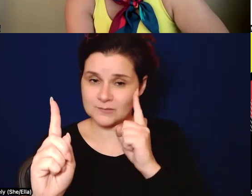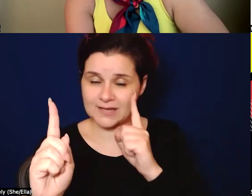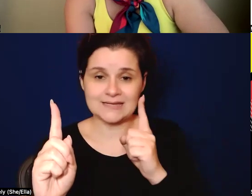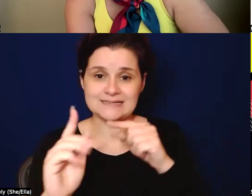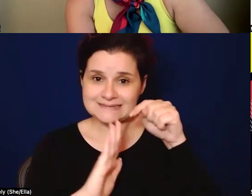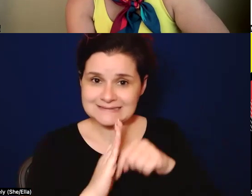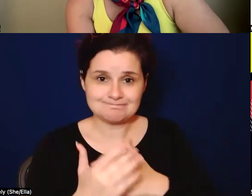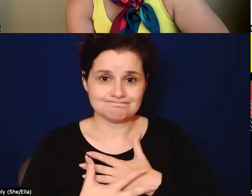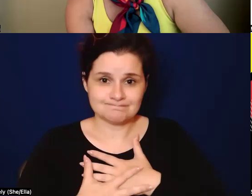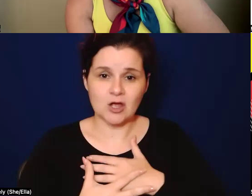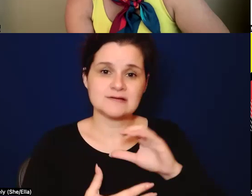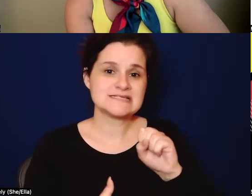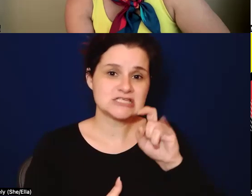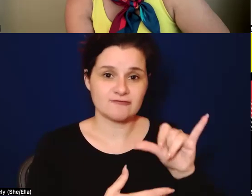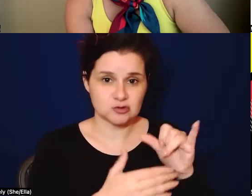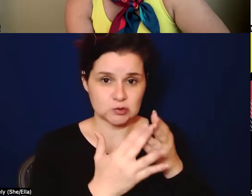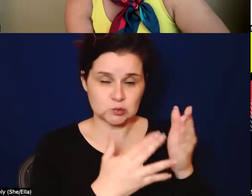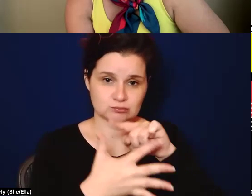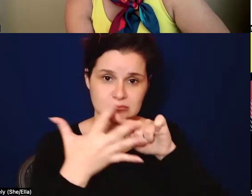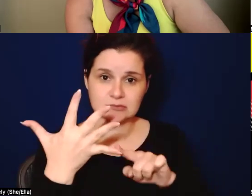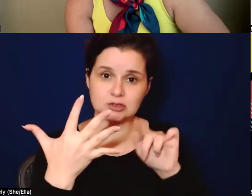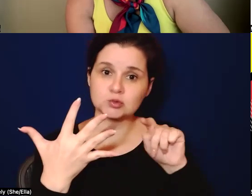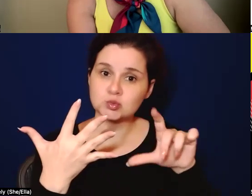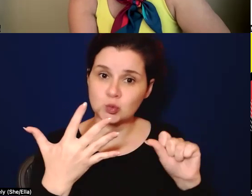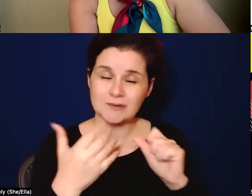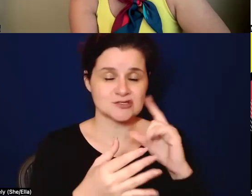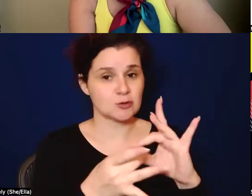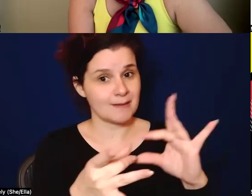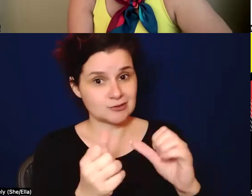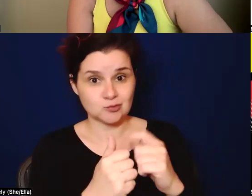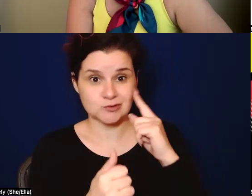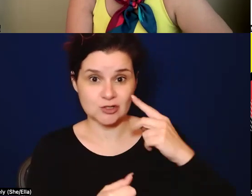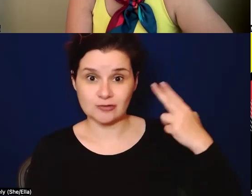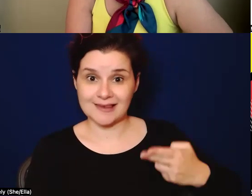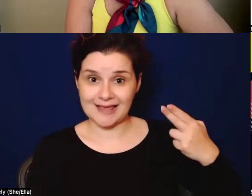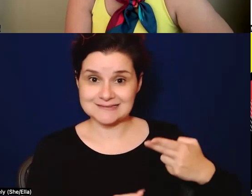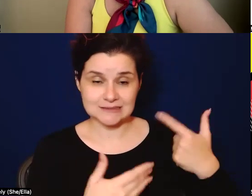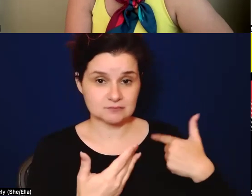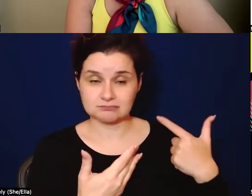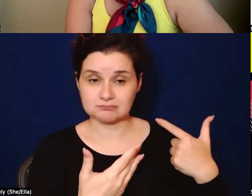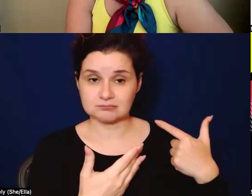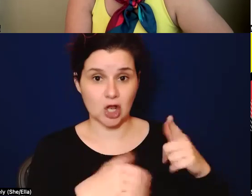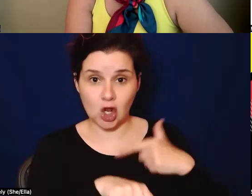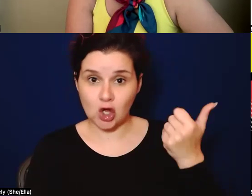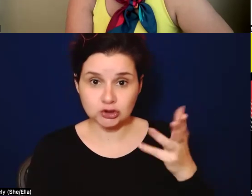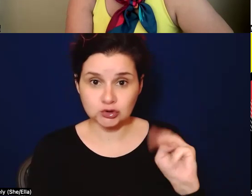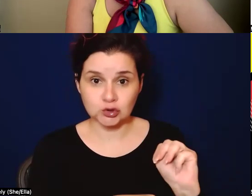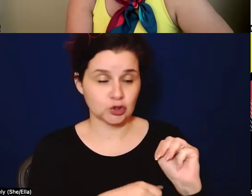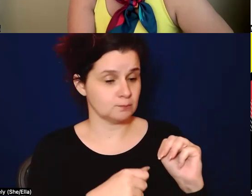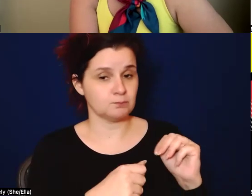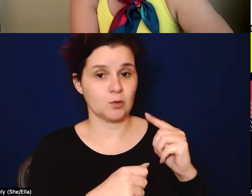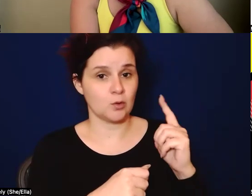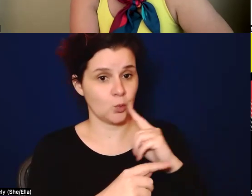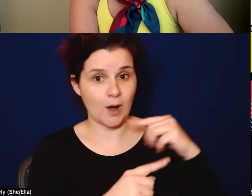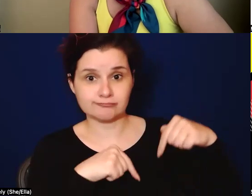through these, through these tools. Um, and as you mentioned, to consider the legacy, to consider long-term, where are we hoping to